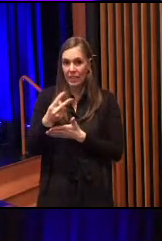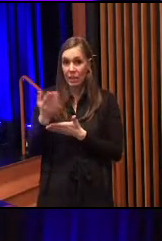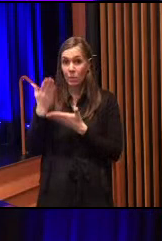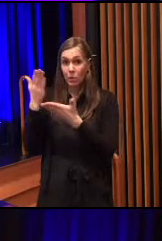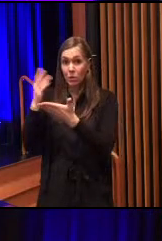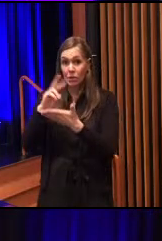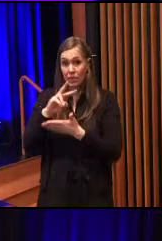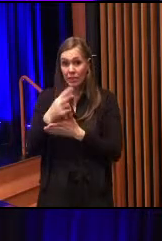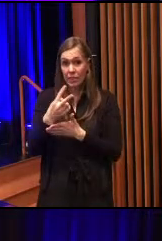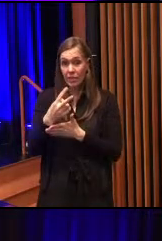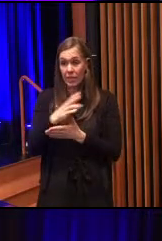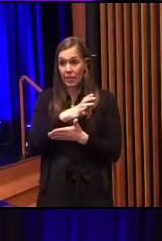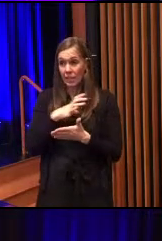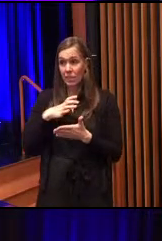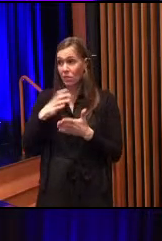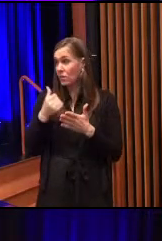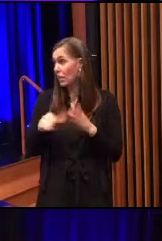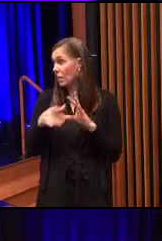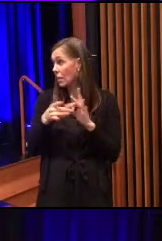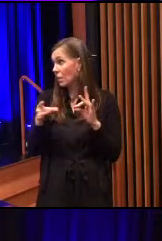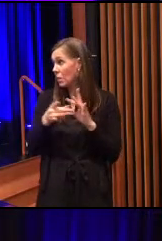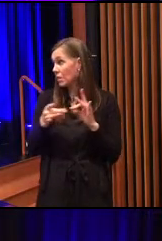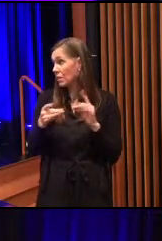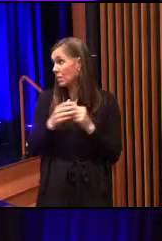motion and a second. Councilors, any comment?